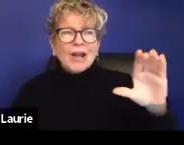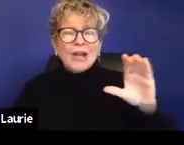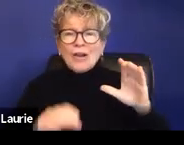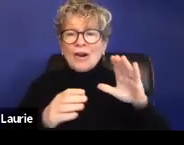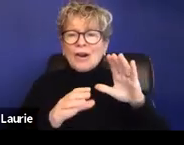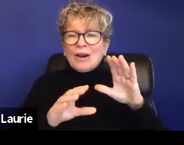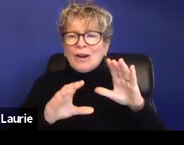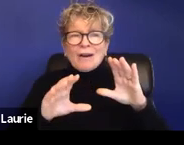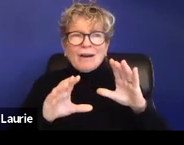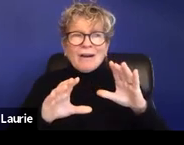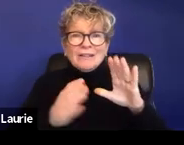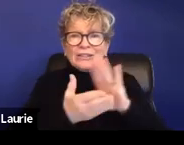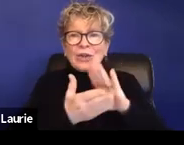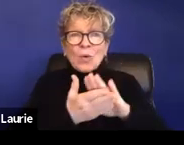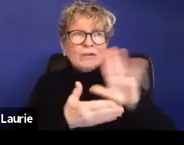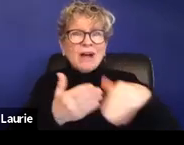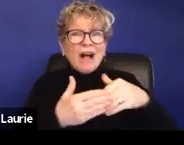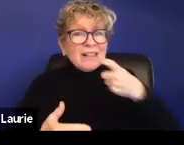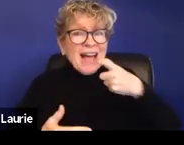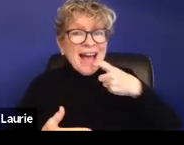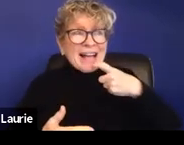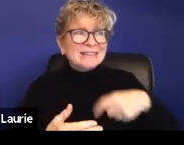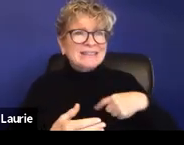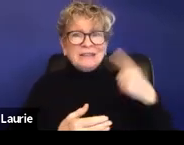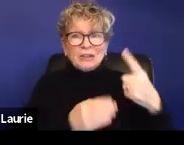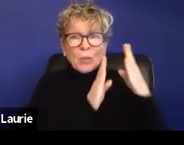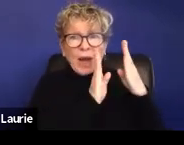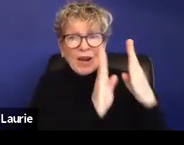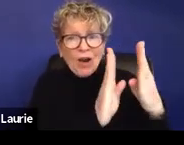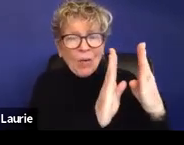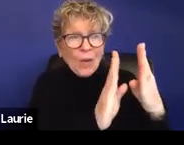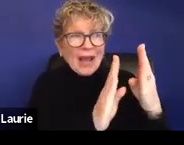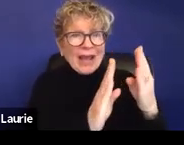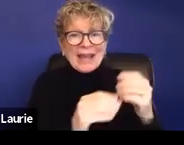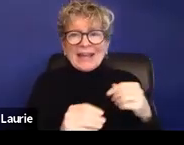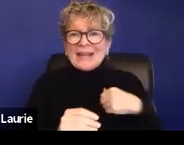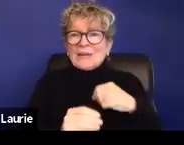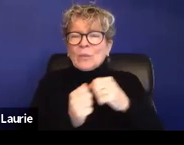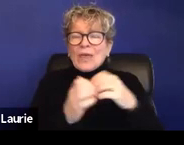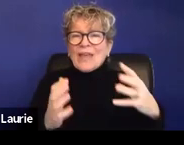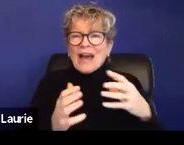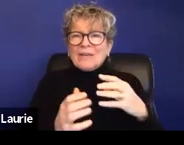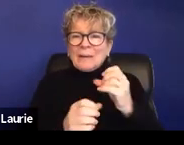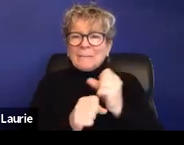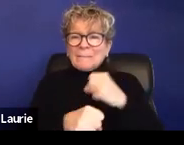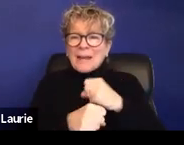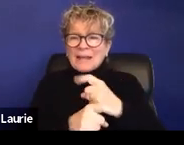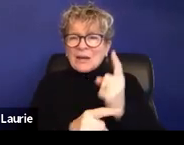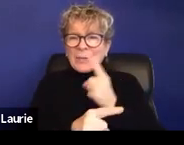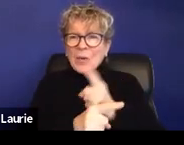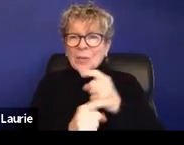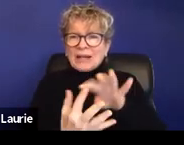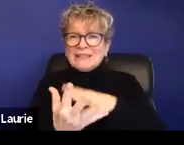just, like, one hallway. So no matter what, like, unless you create an appropriate schedule, the survivor's required to spend time in that hallway with this,